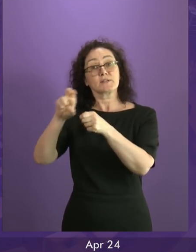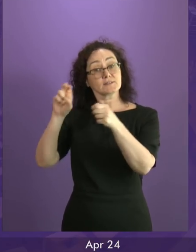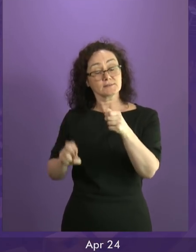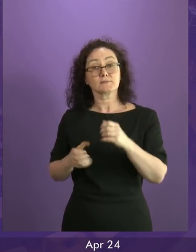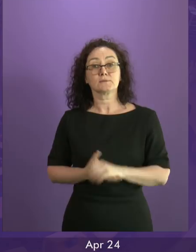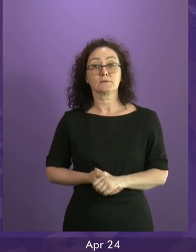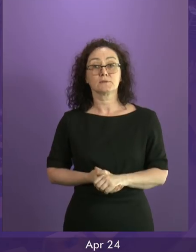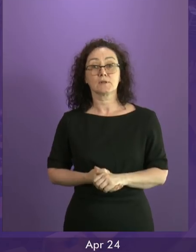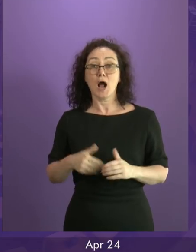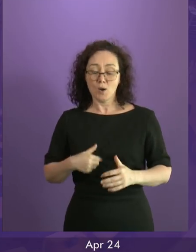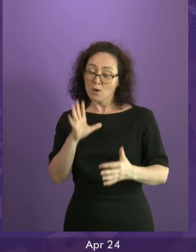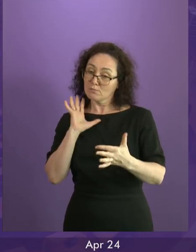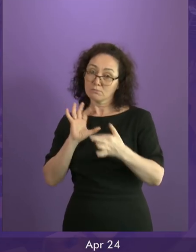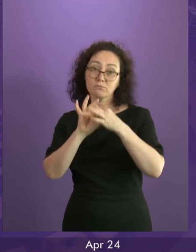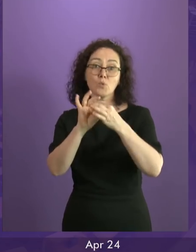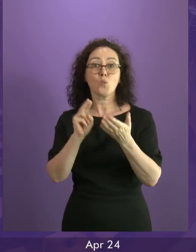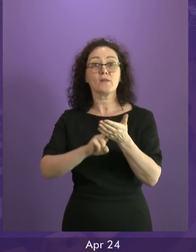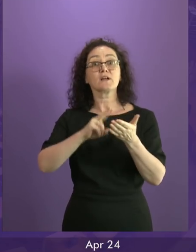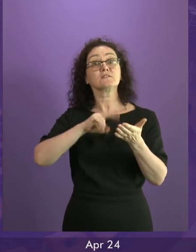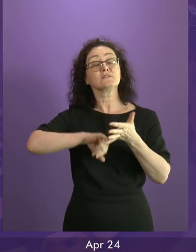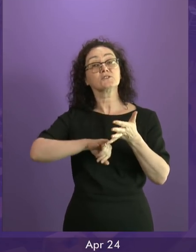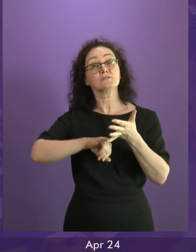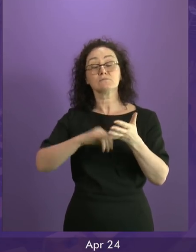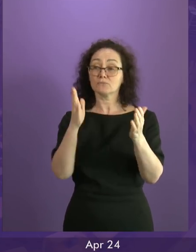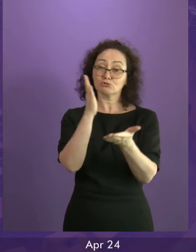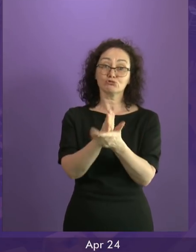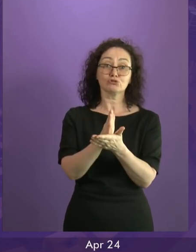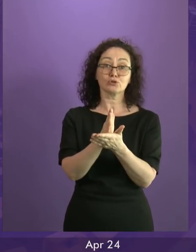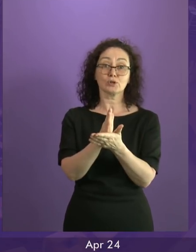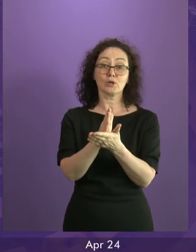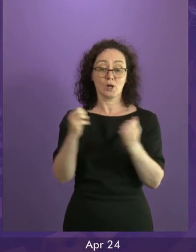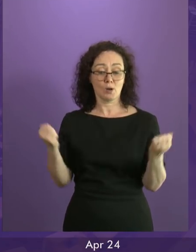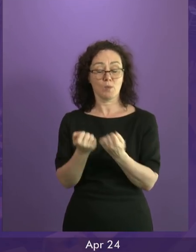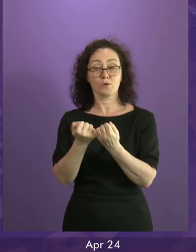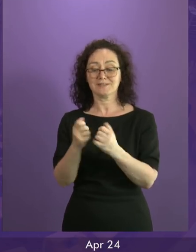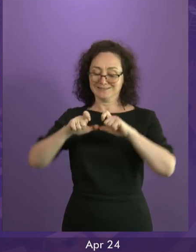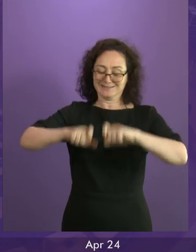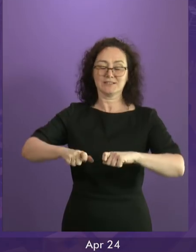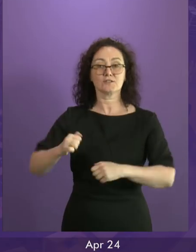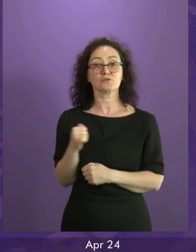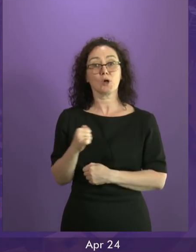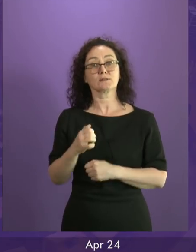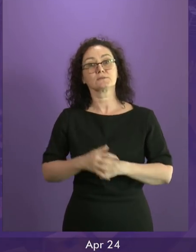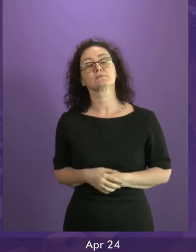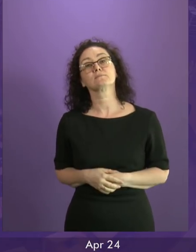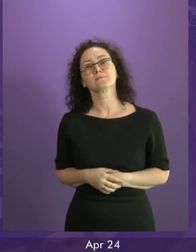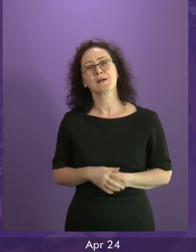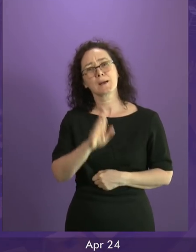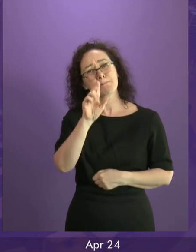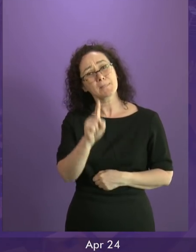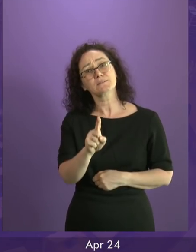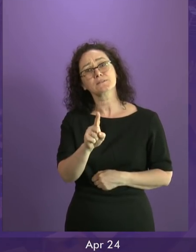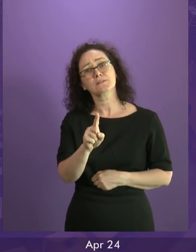repatriated to the right level of government. And I will continue to argue for more powers for this Parliament. But